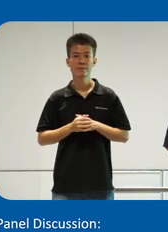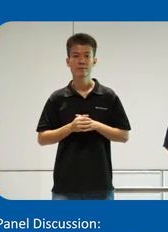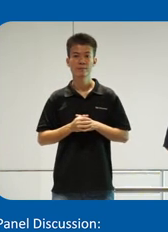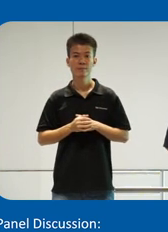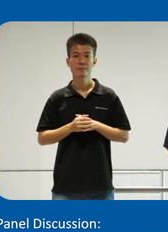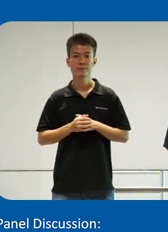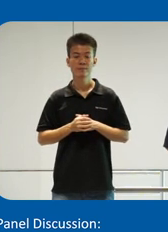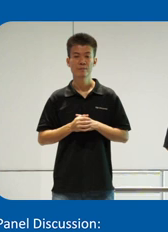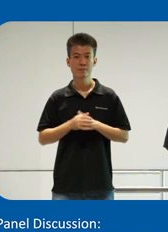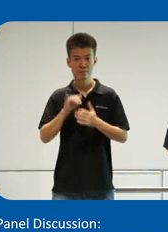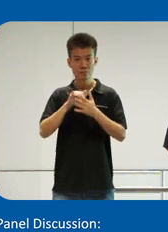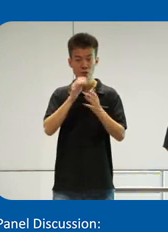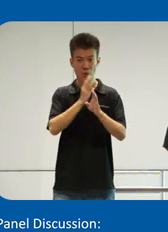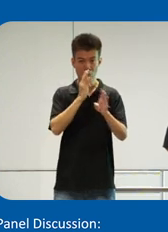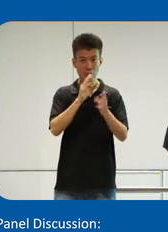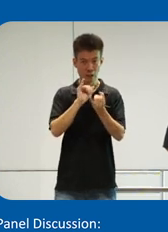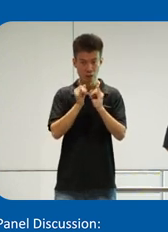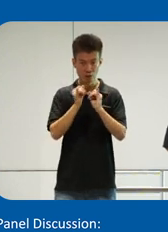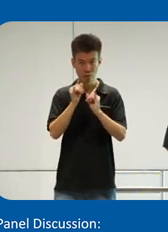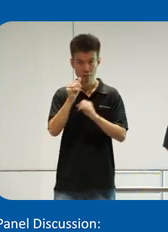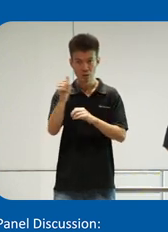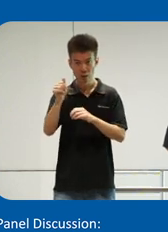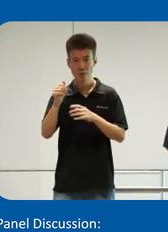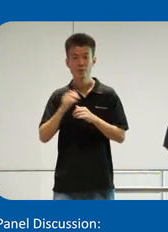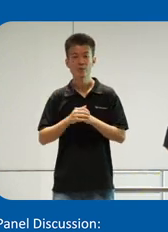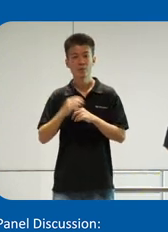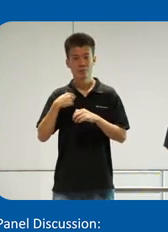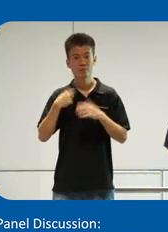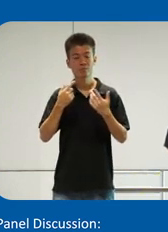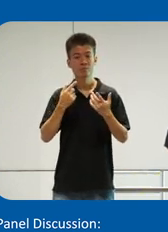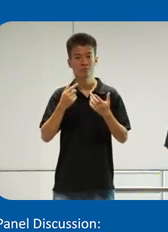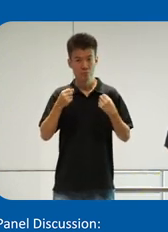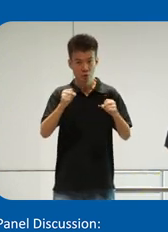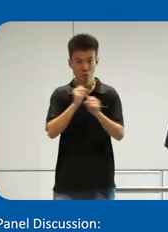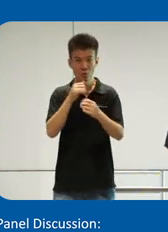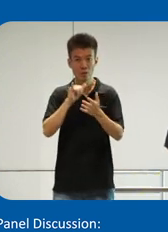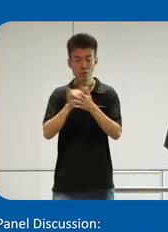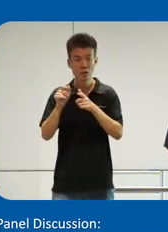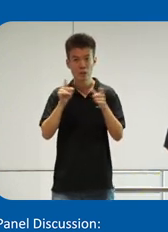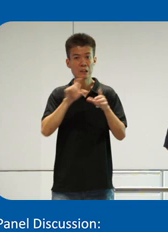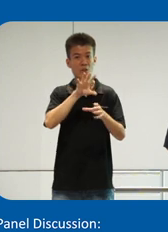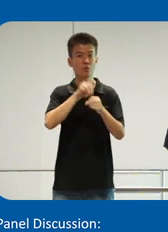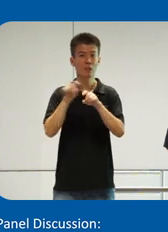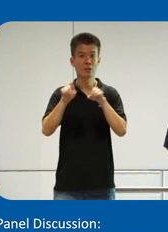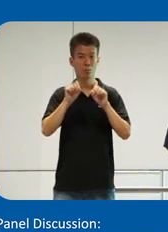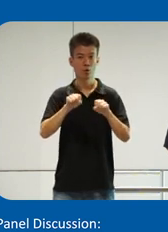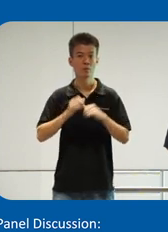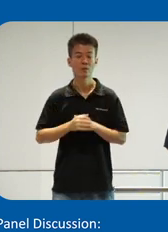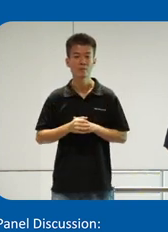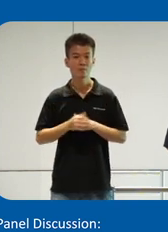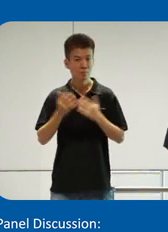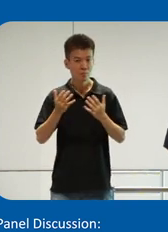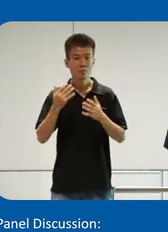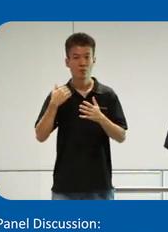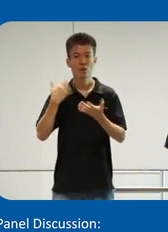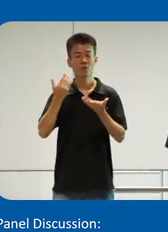At the bus interchange itself, we also strive to make it as inclusive as possible by